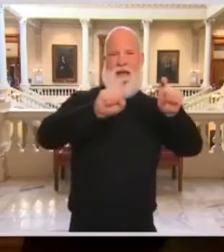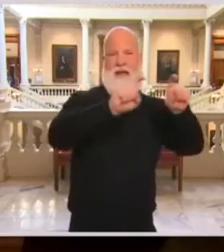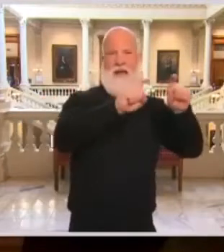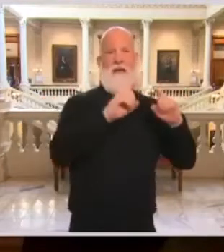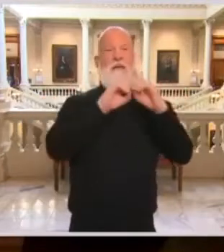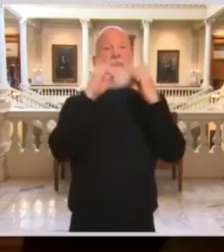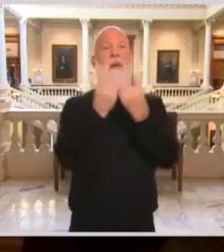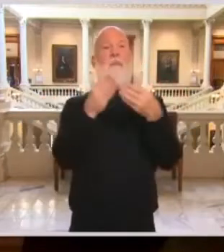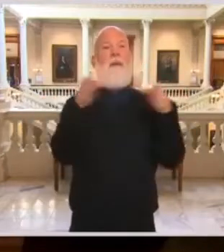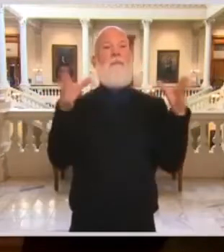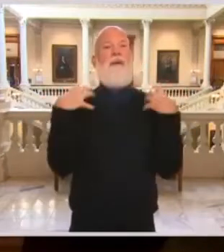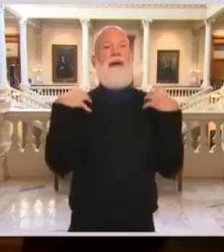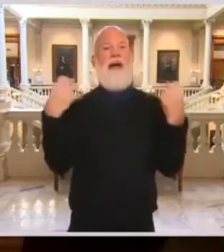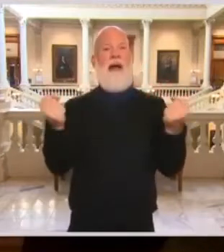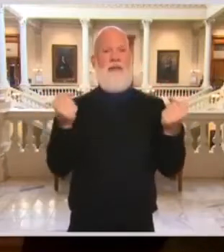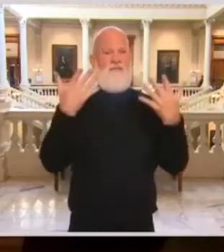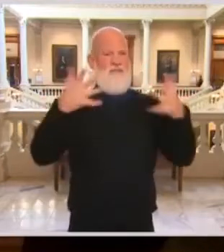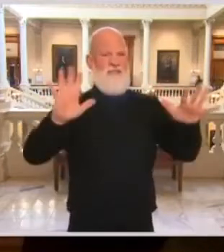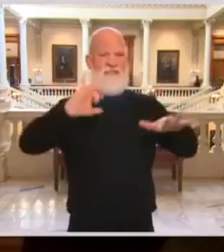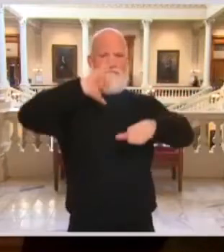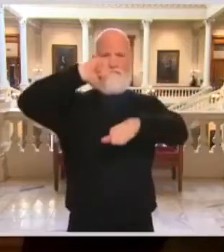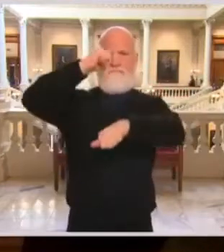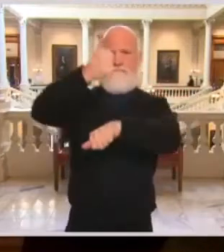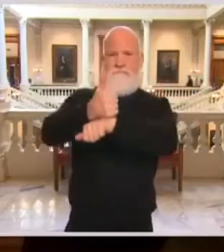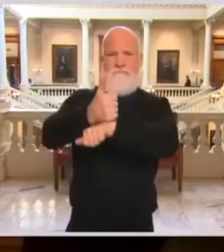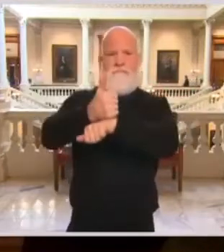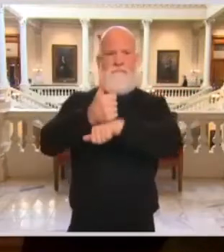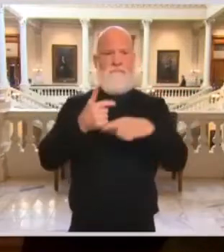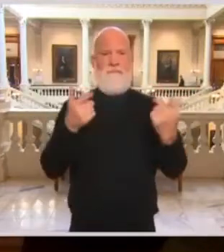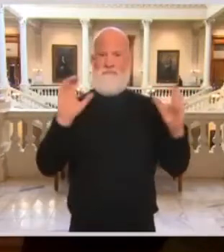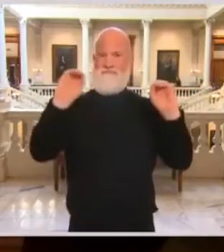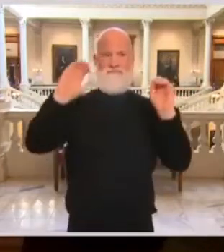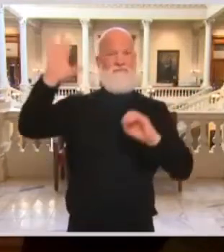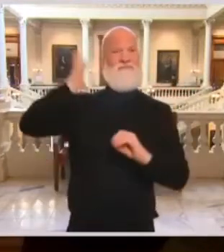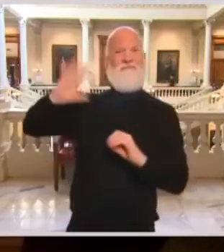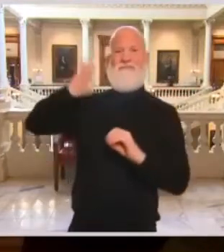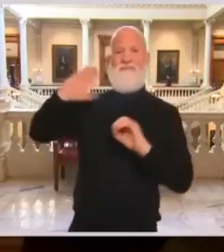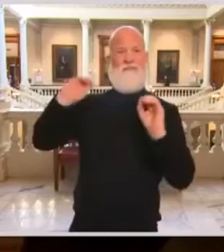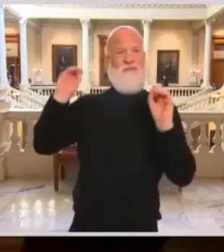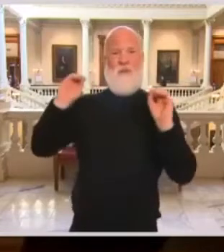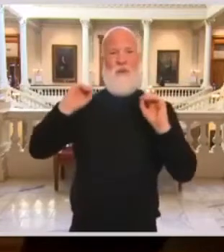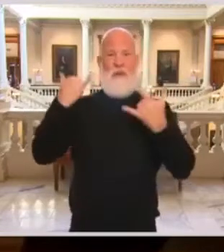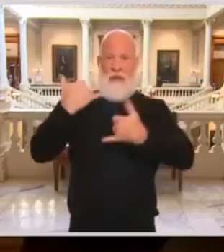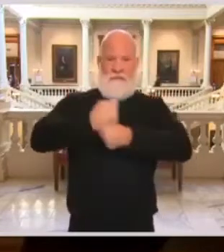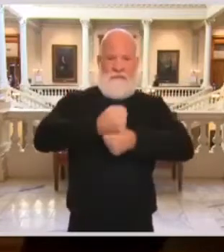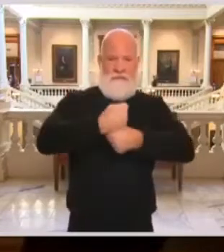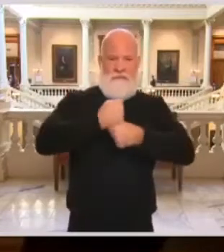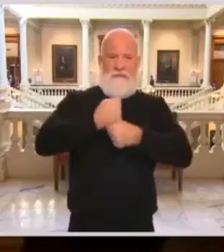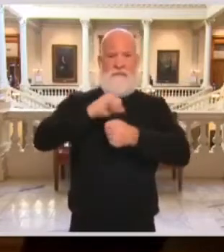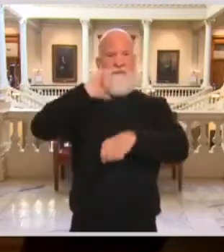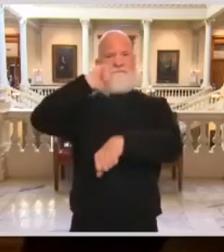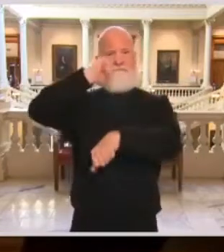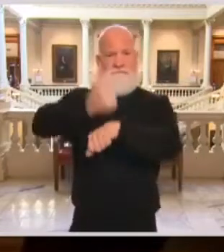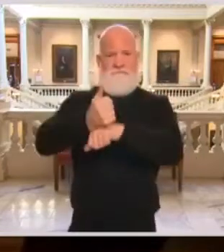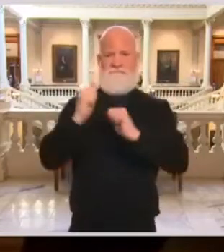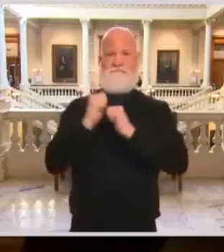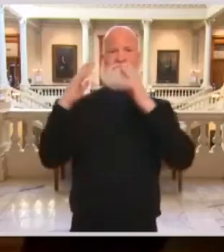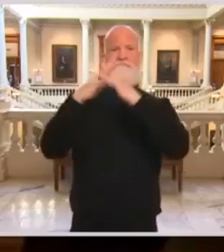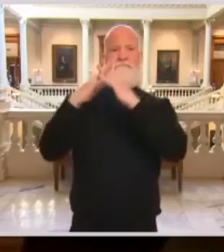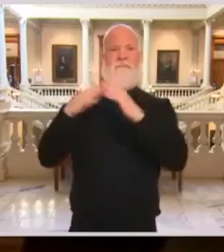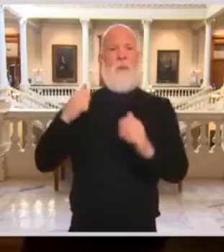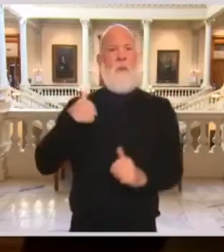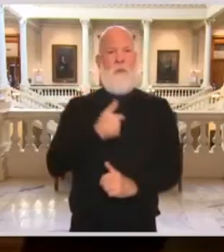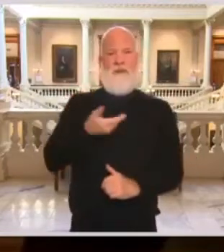But we persevered through significant supply chain challenges. We brought in the Georgia National Guard and